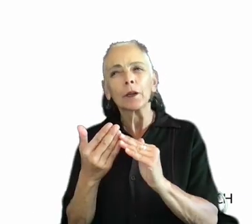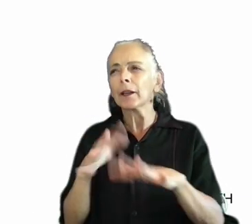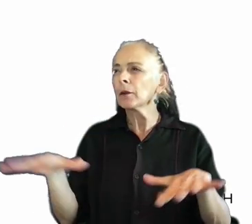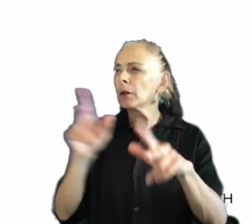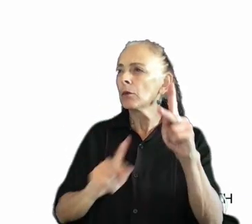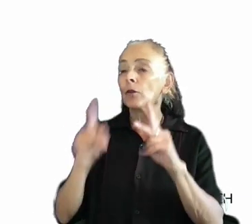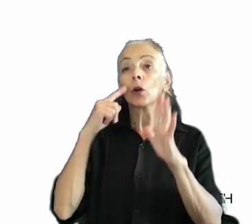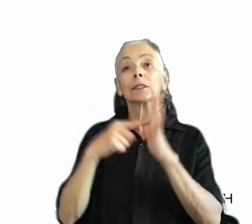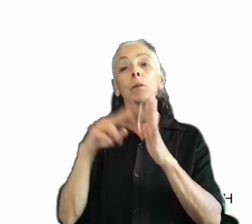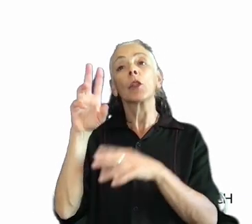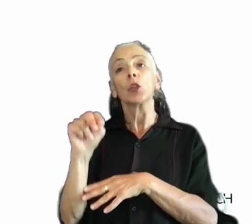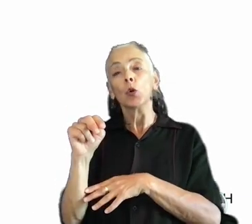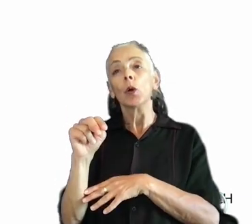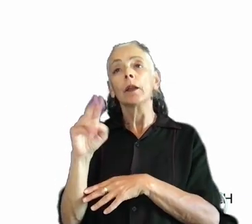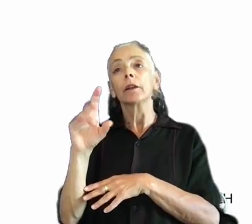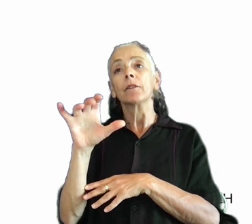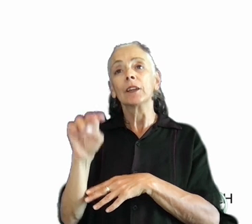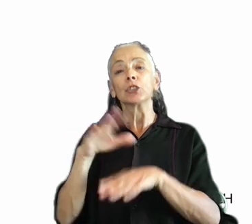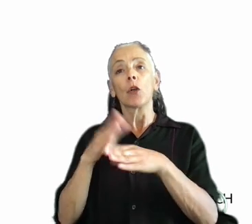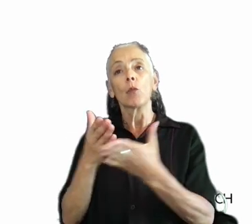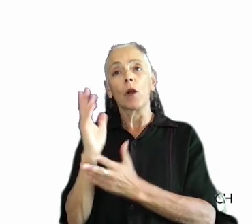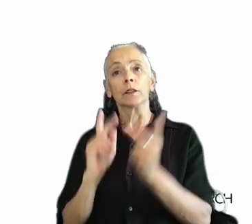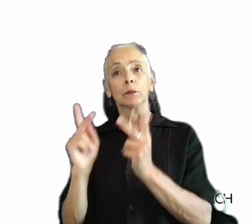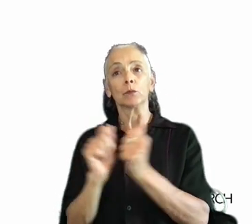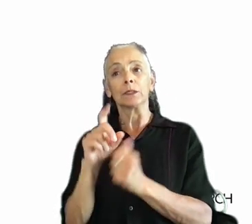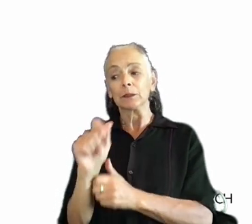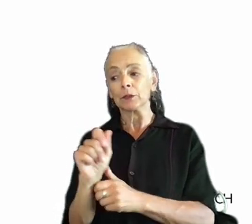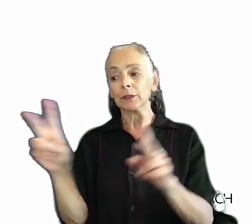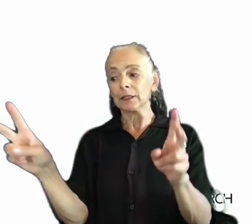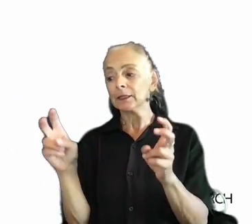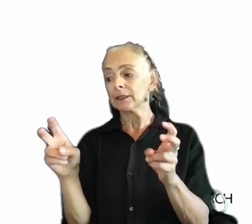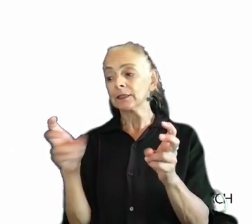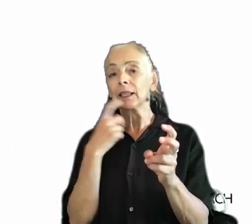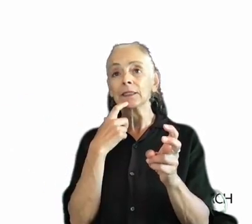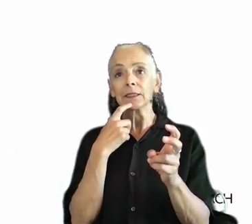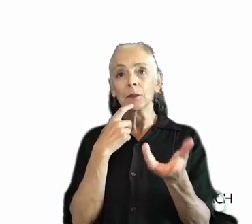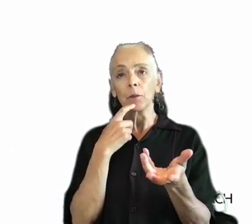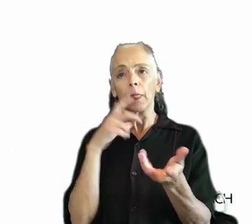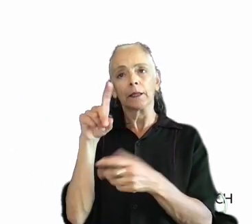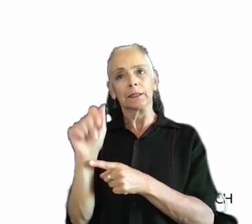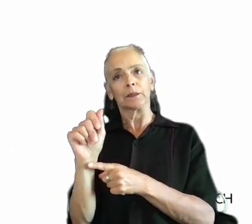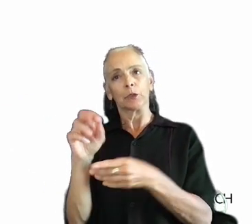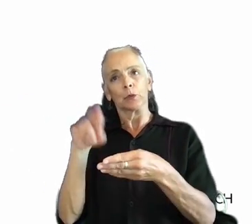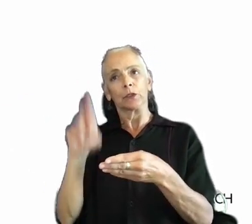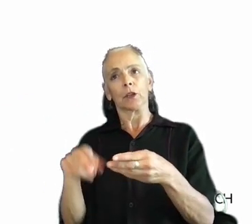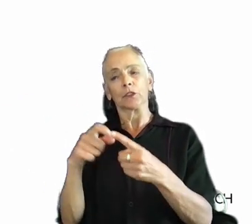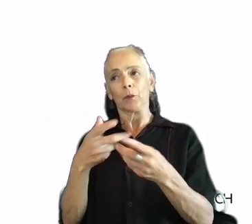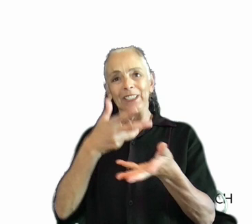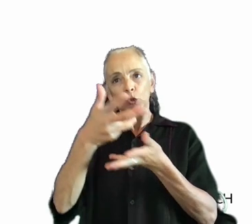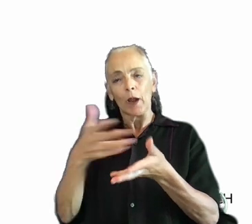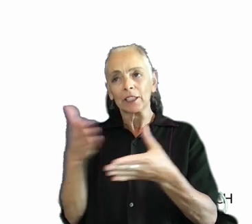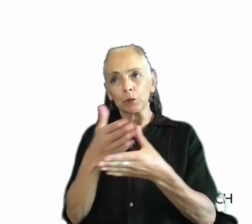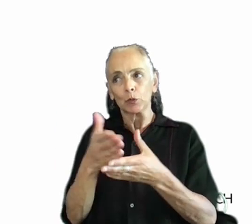statement from the UN Convention on the Rights of Persons with Disabilities. The quote on the slide reads, Disability results from the interaction between